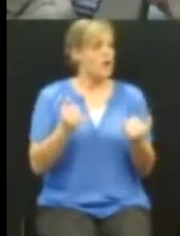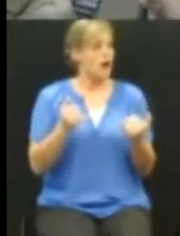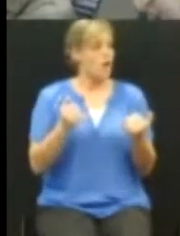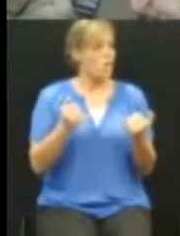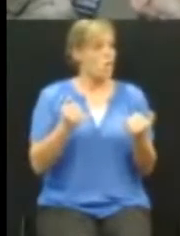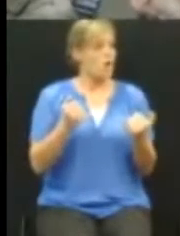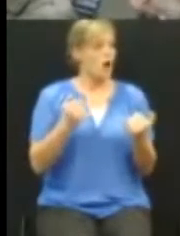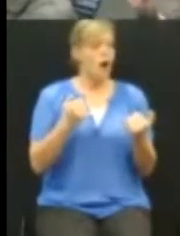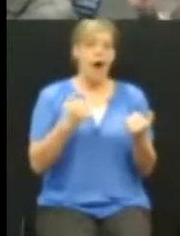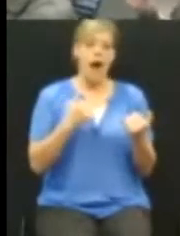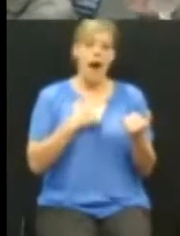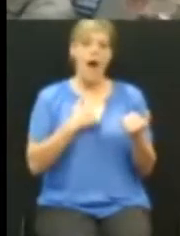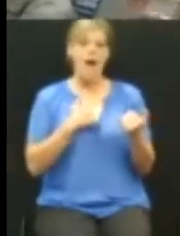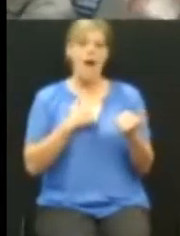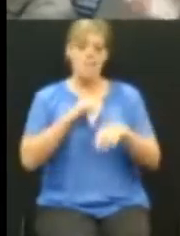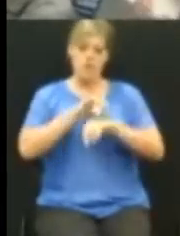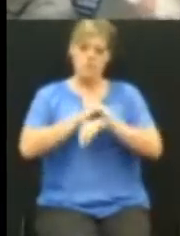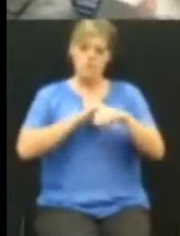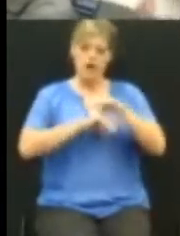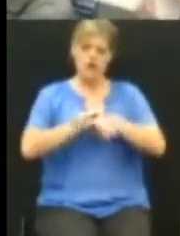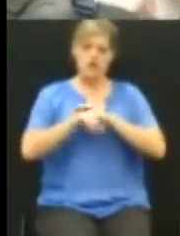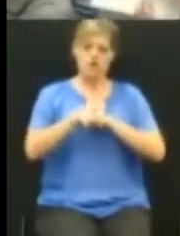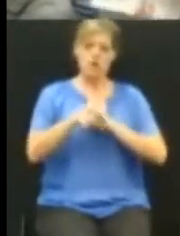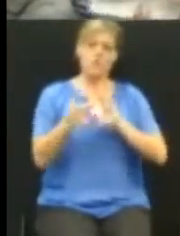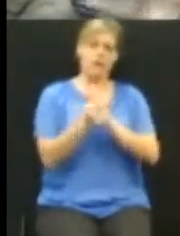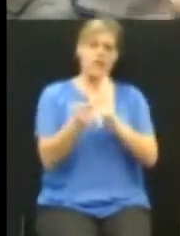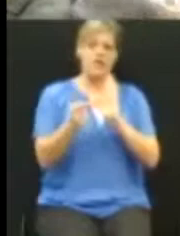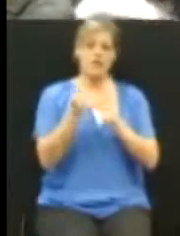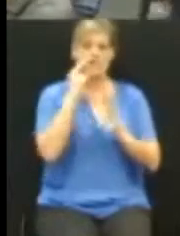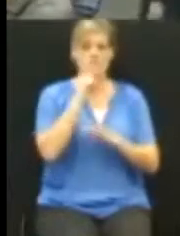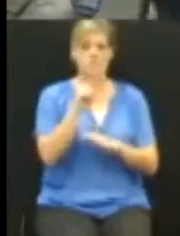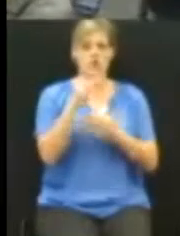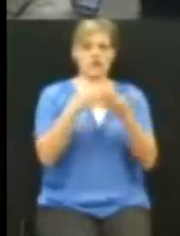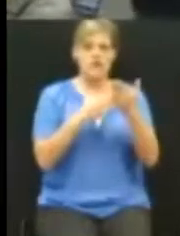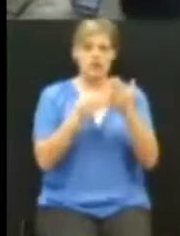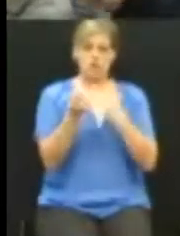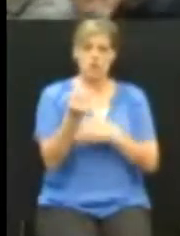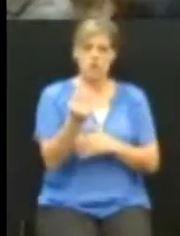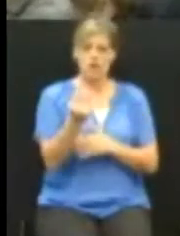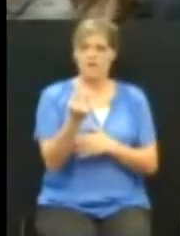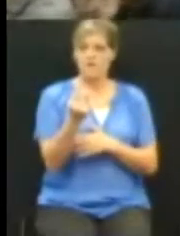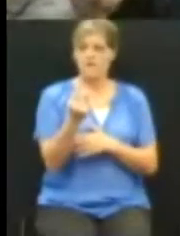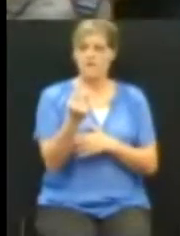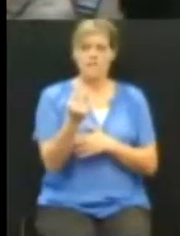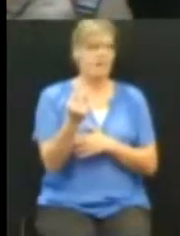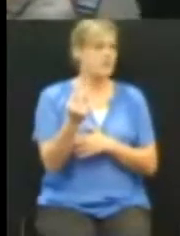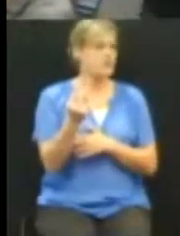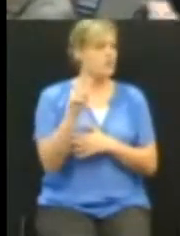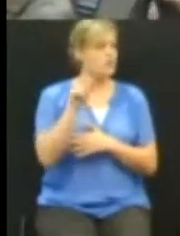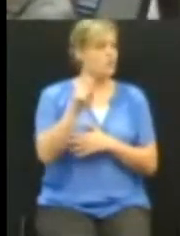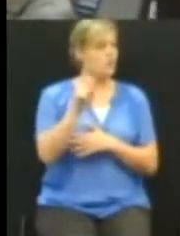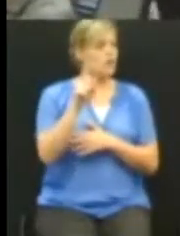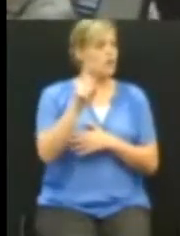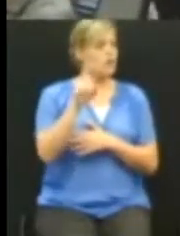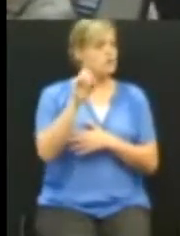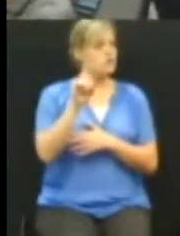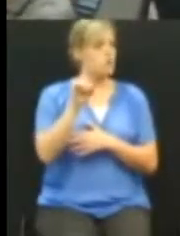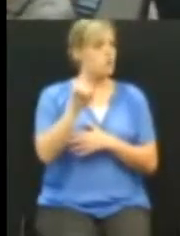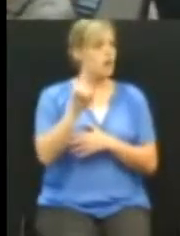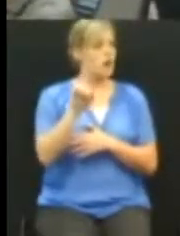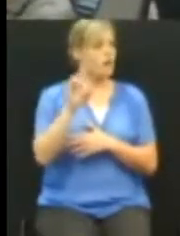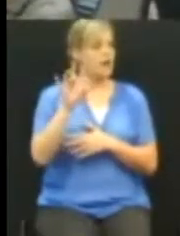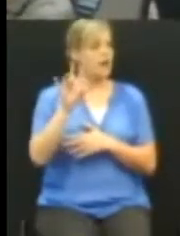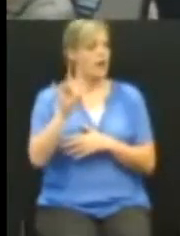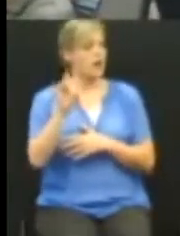arrest for the violations of Section 812. Let me see if I can get them all. 812.101, 812